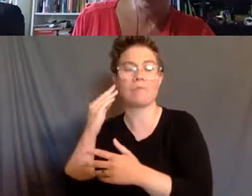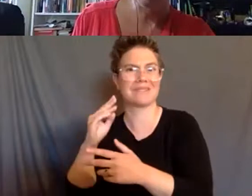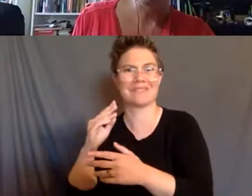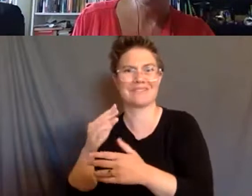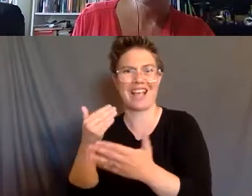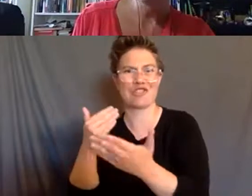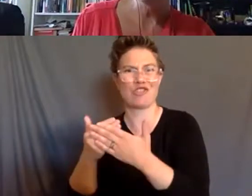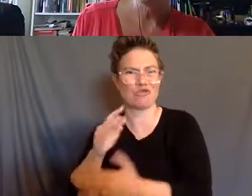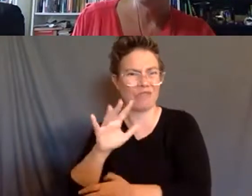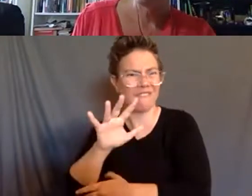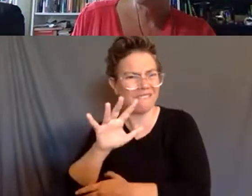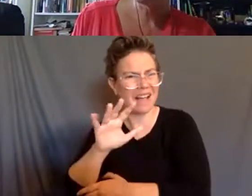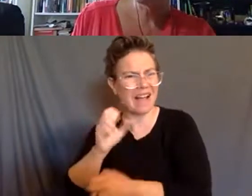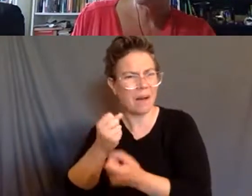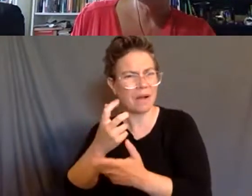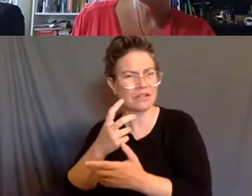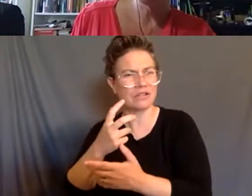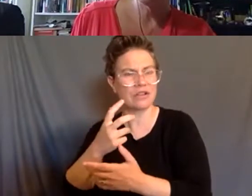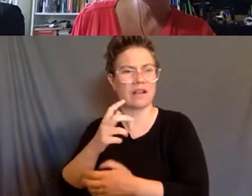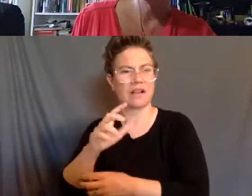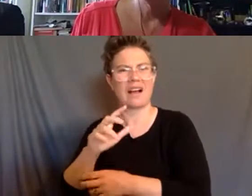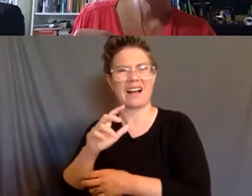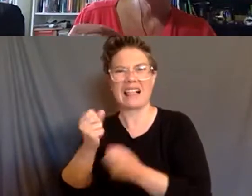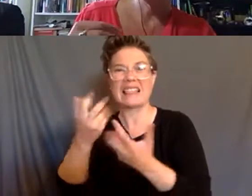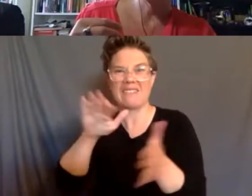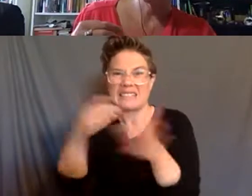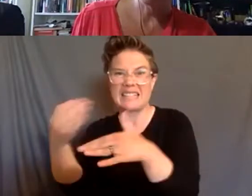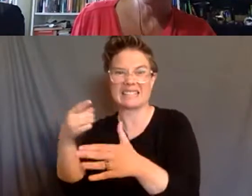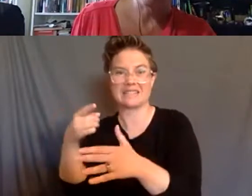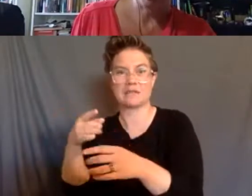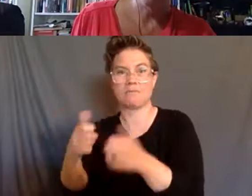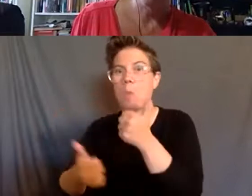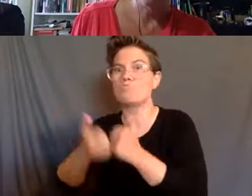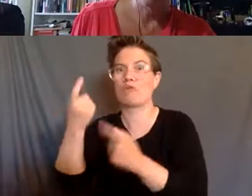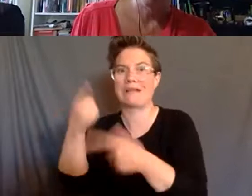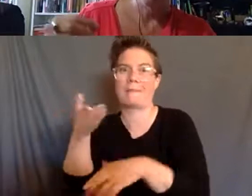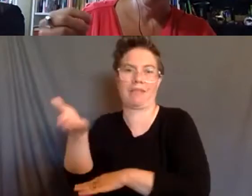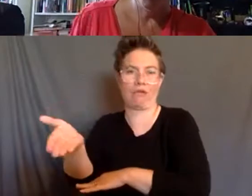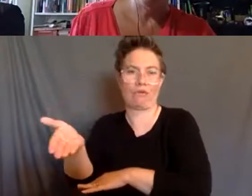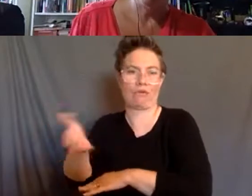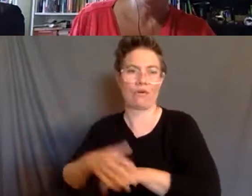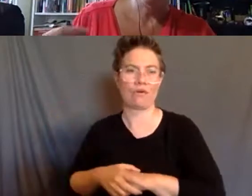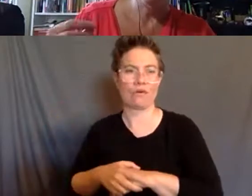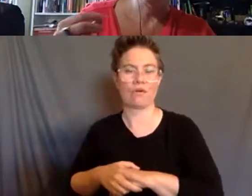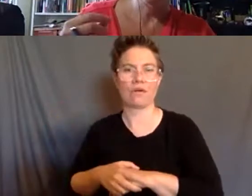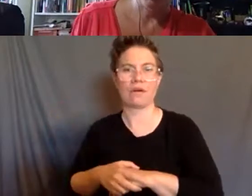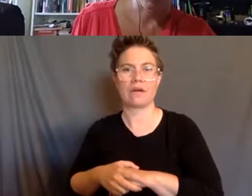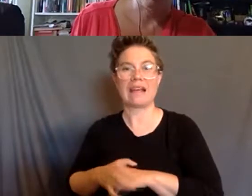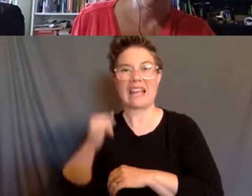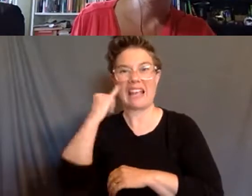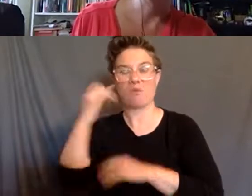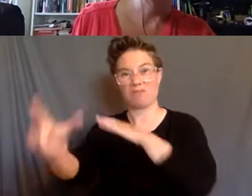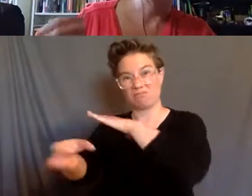example. And so if we decarcerate both in nursing homes,